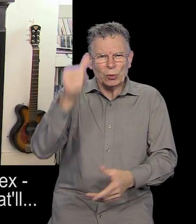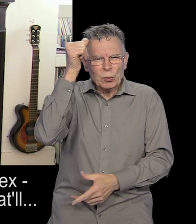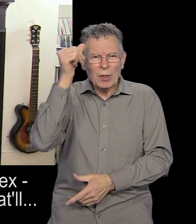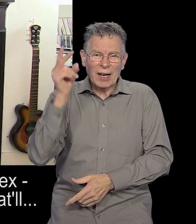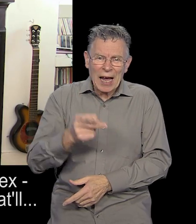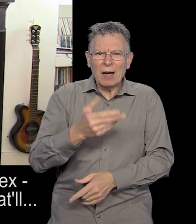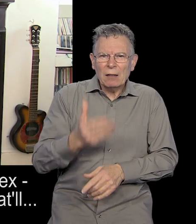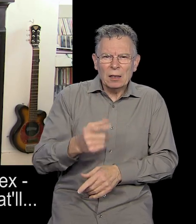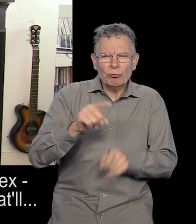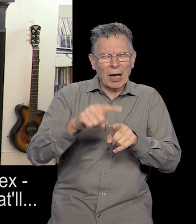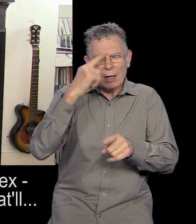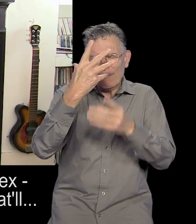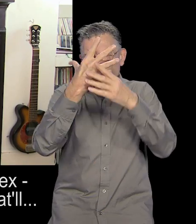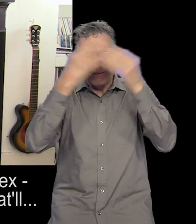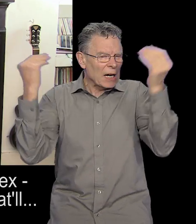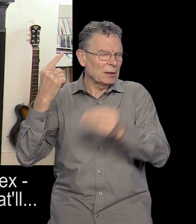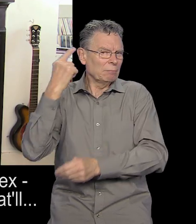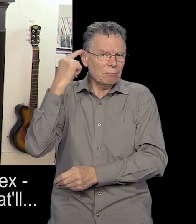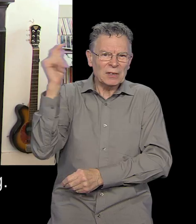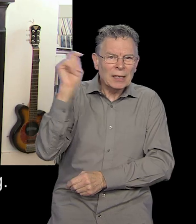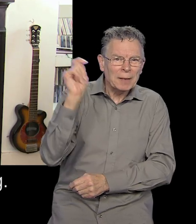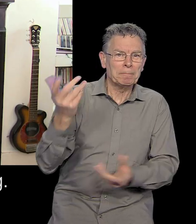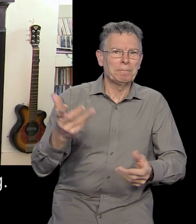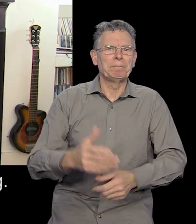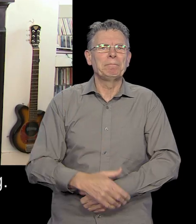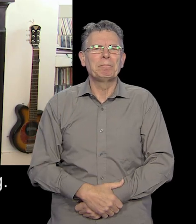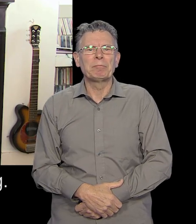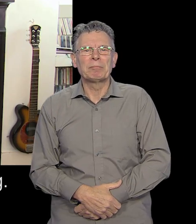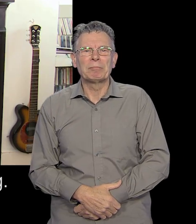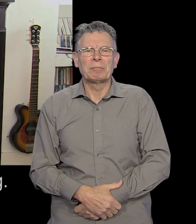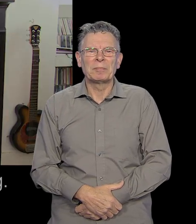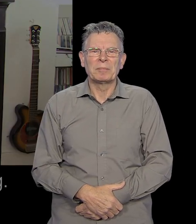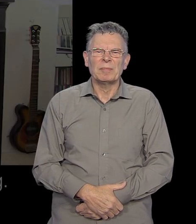sex, even, you know, again, great, that'll take your mind off anything.